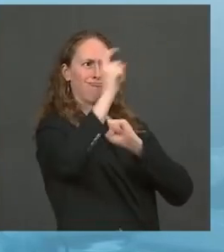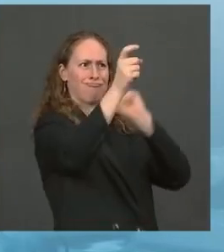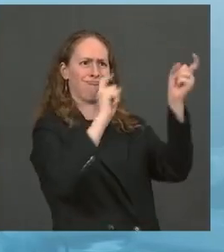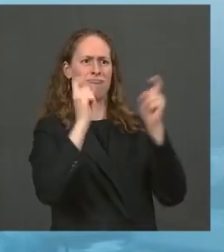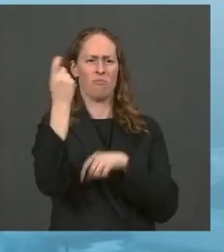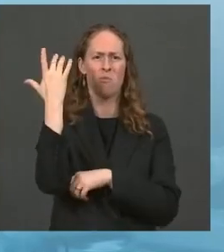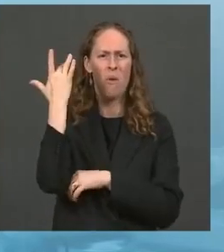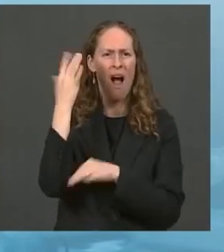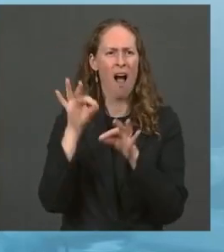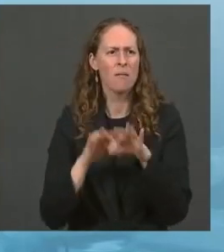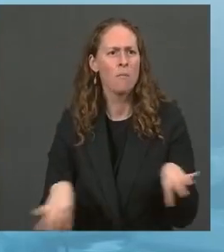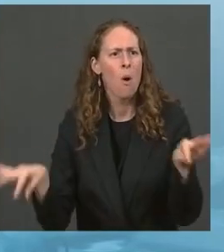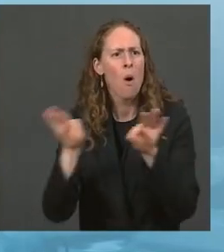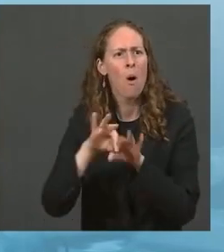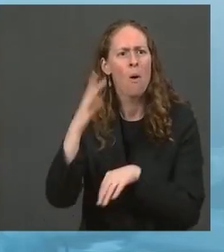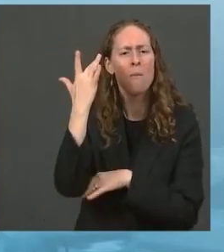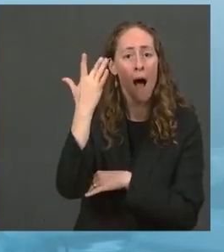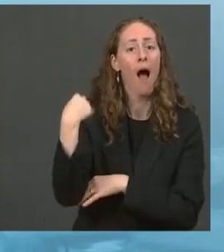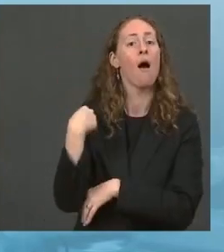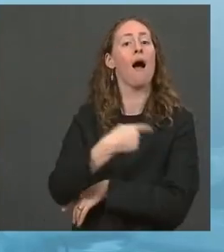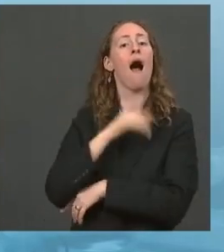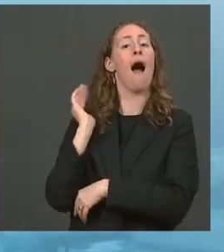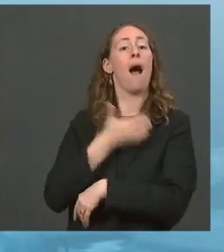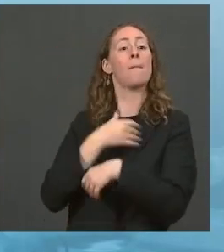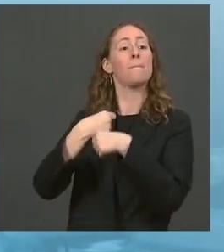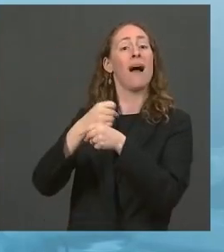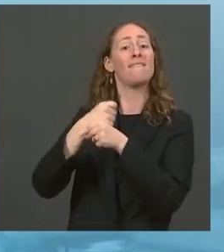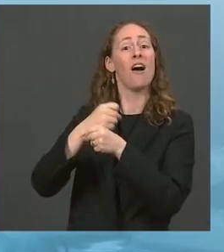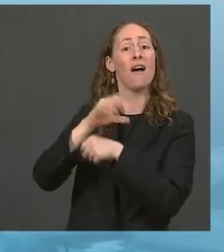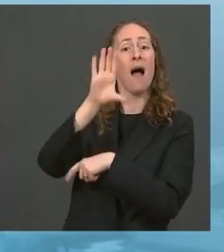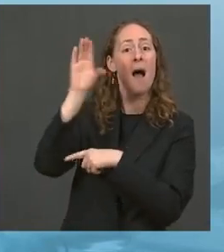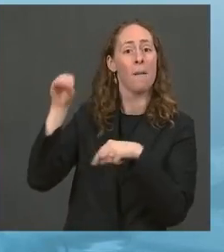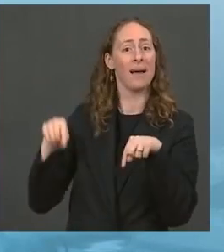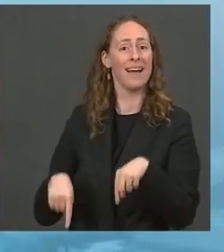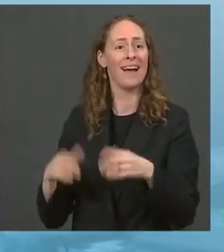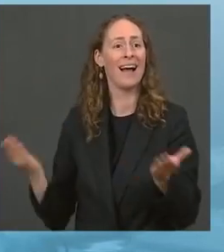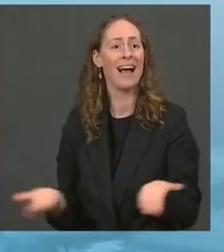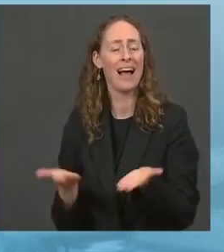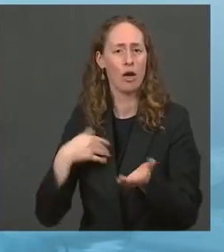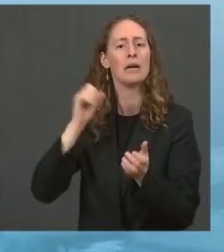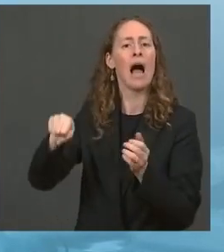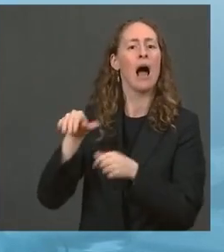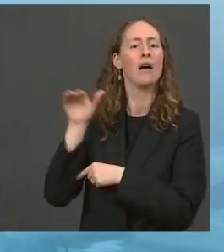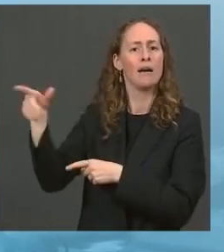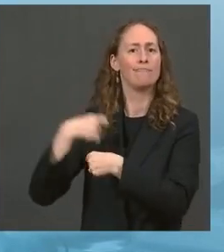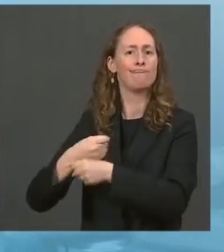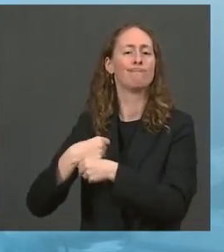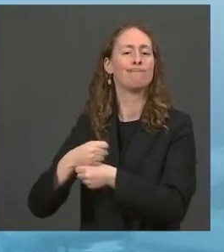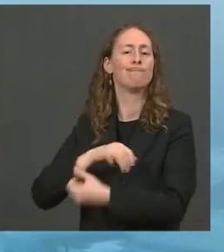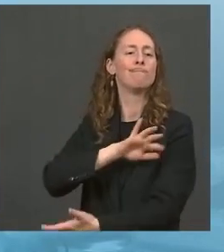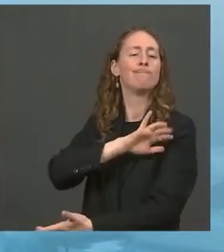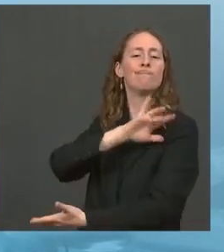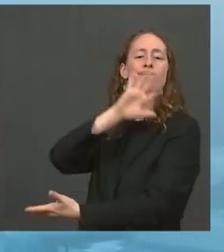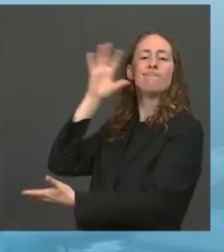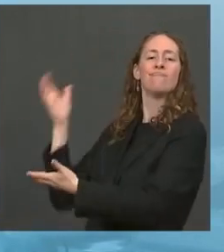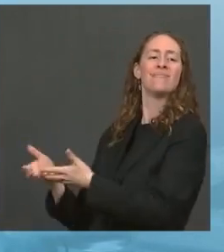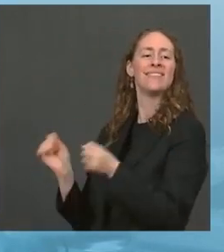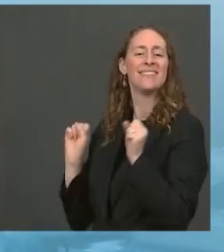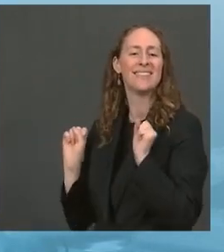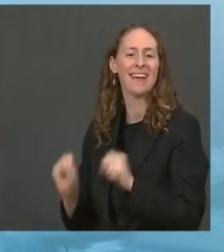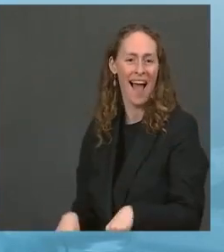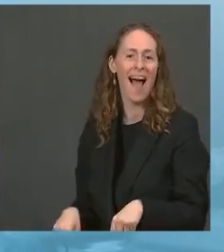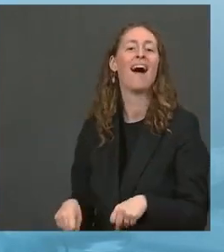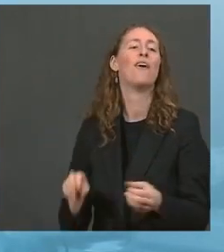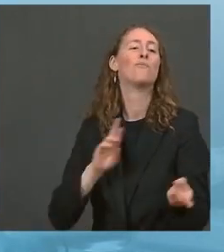the U.S. vaccine manufacturers to accelerate the manufacturing rate and production. And now we're working quickly